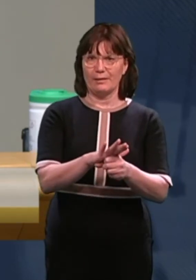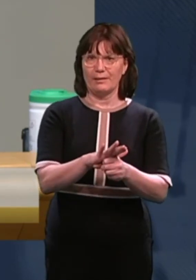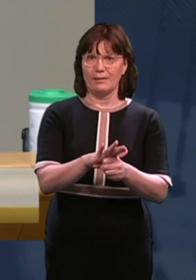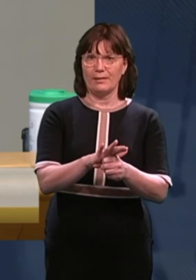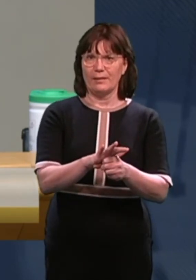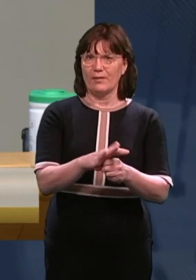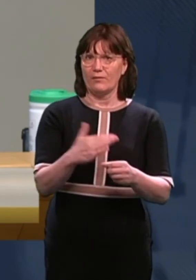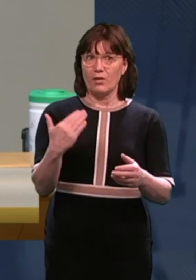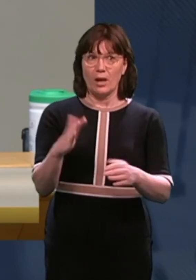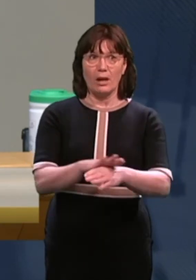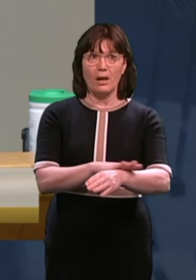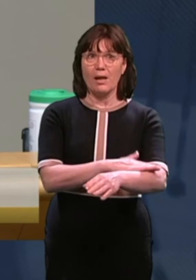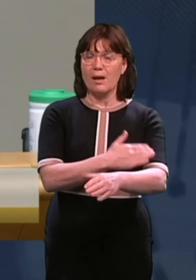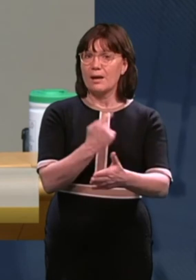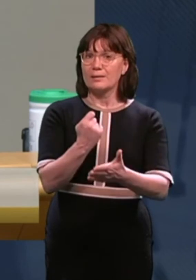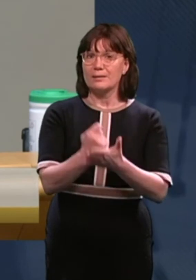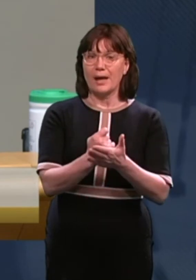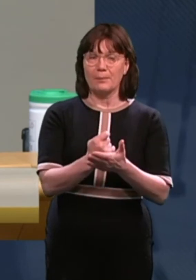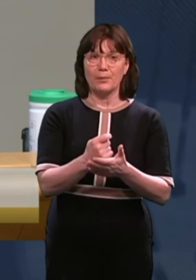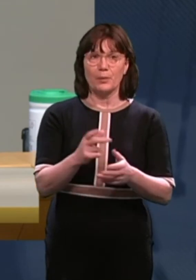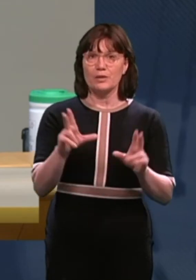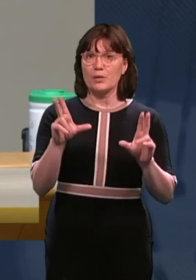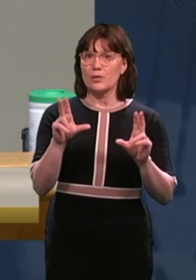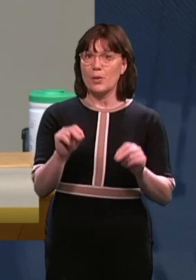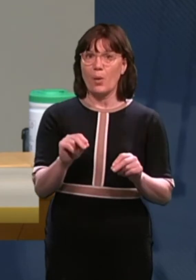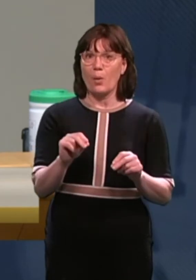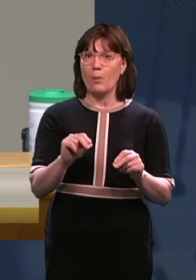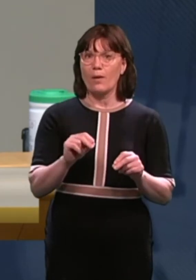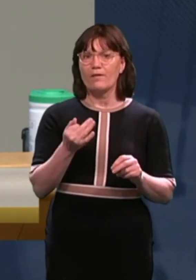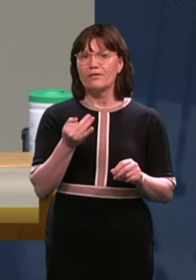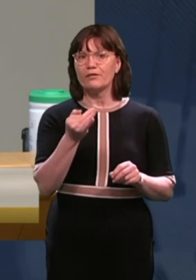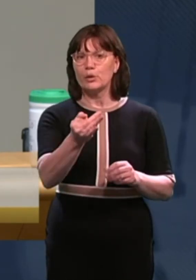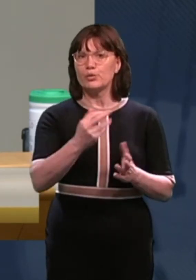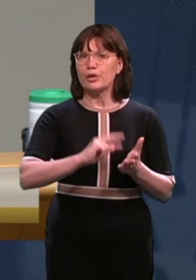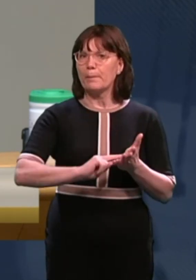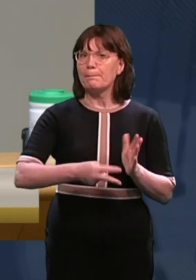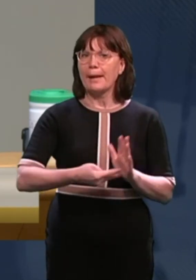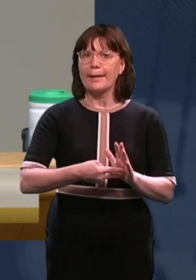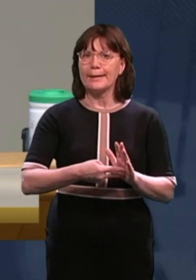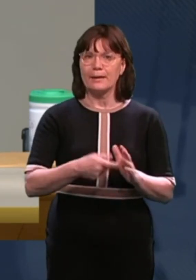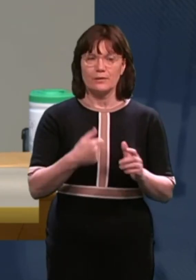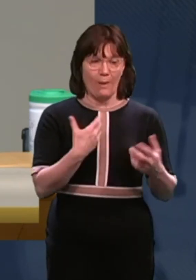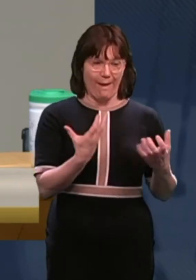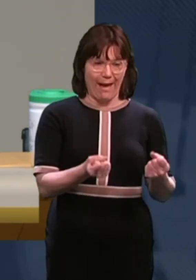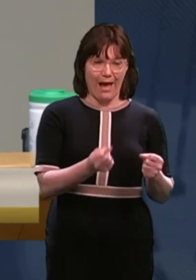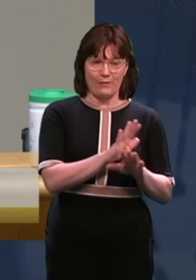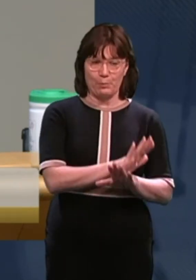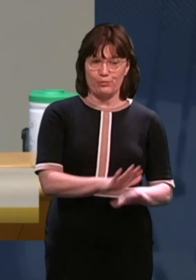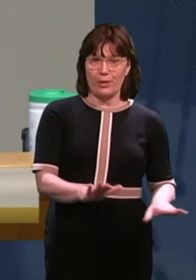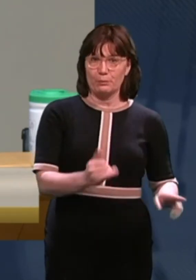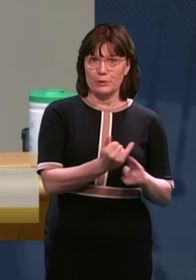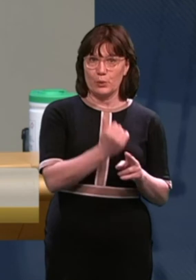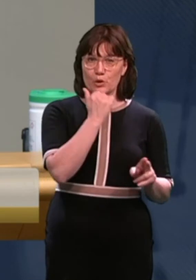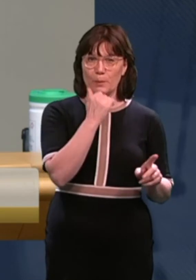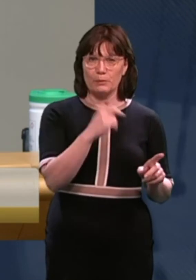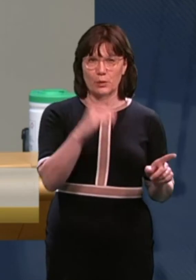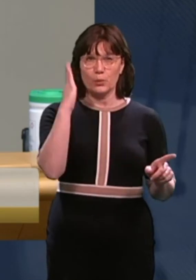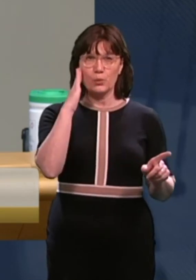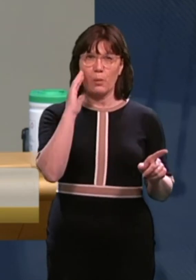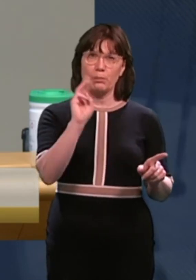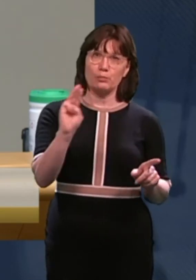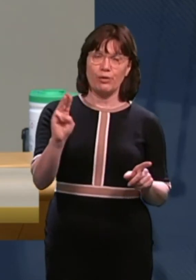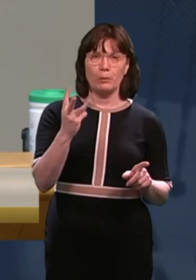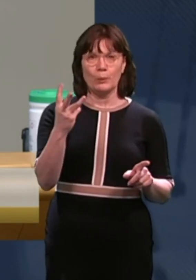for a considerable period of time, a proper forward planning sort of forecasting model. But now the building and planning unit